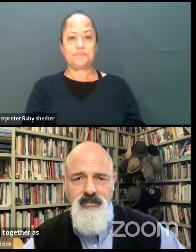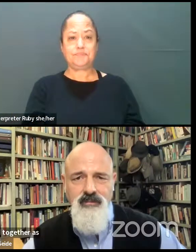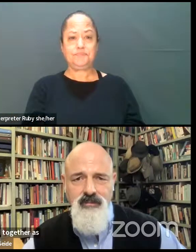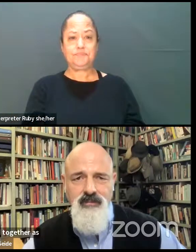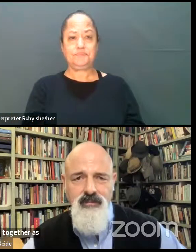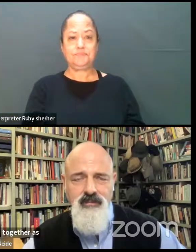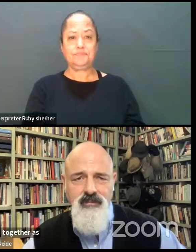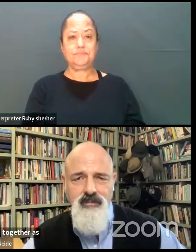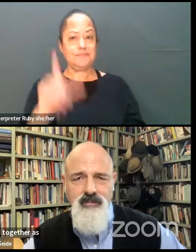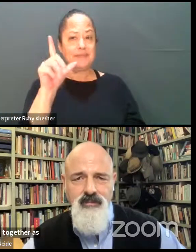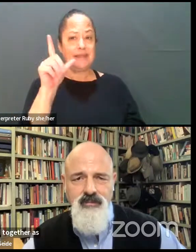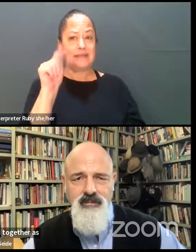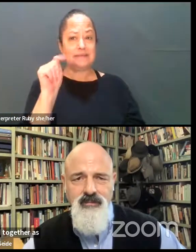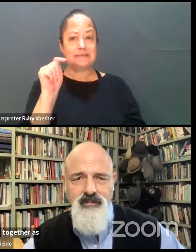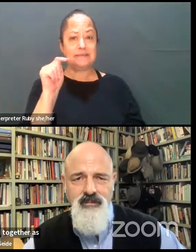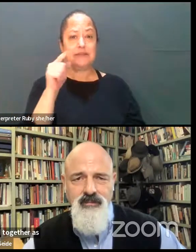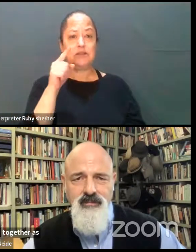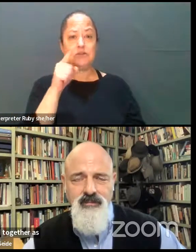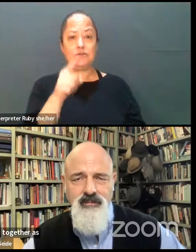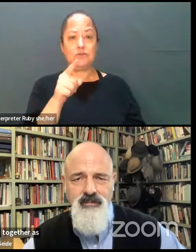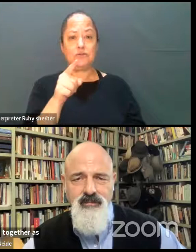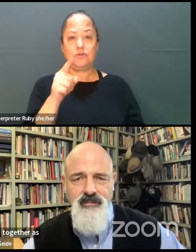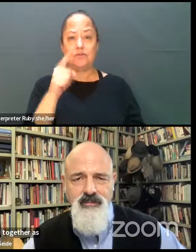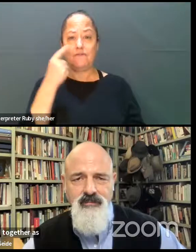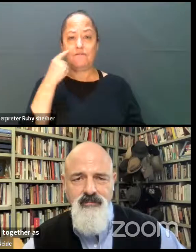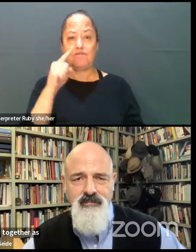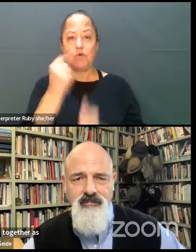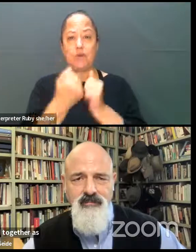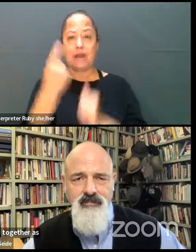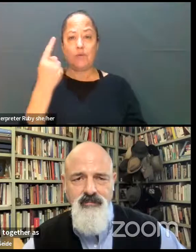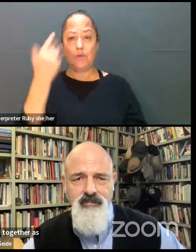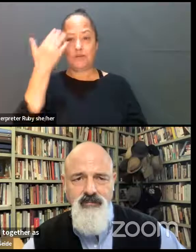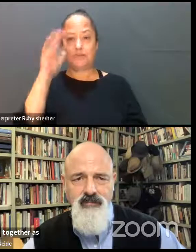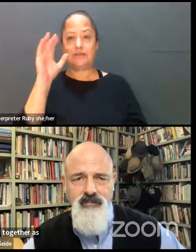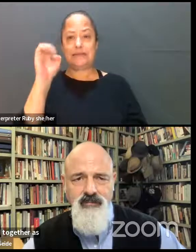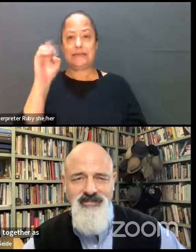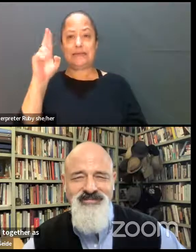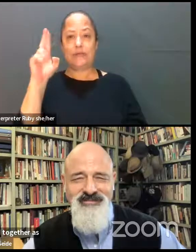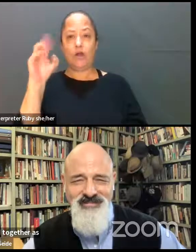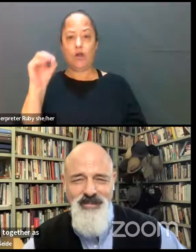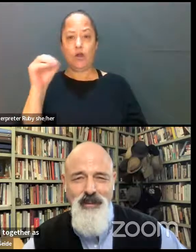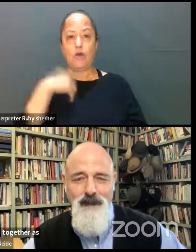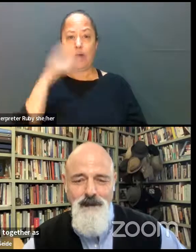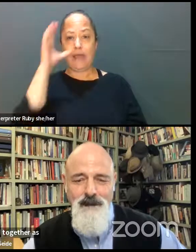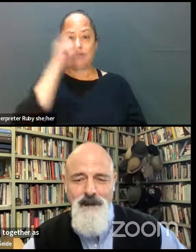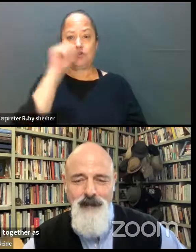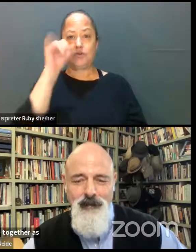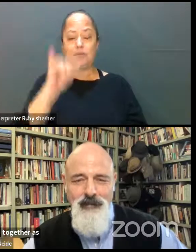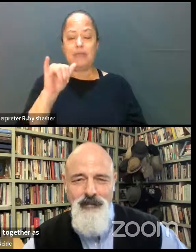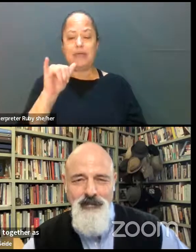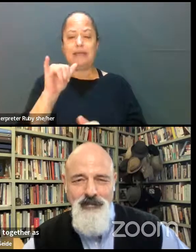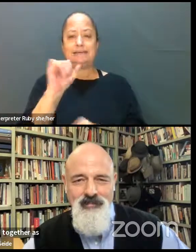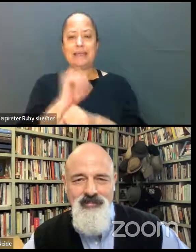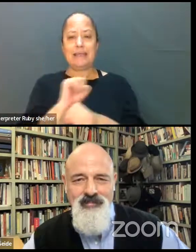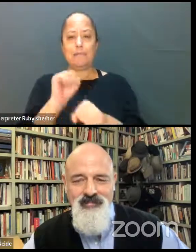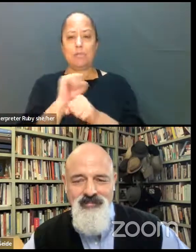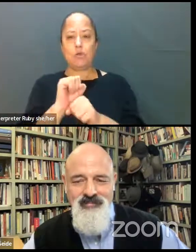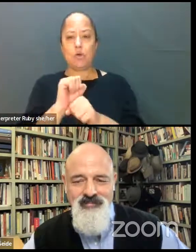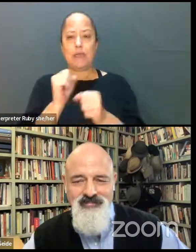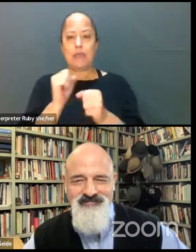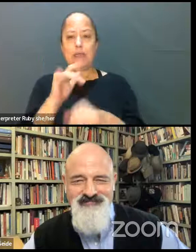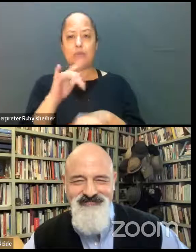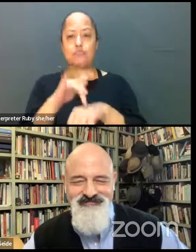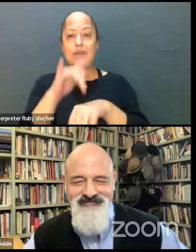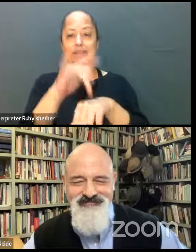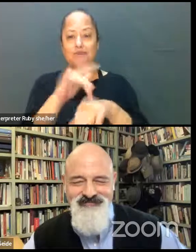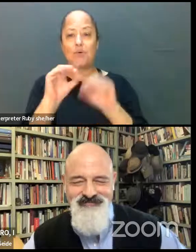LT, you, just for anybody who doesn't know, ERO, I assume that's Employee Resource Organization? Yes, that's exactly